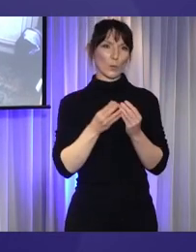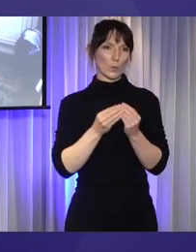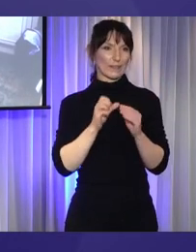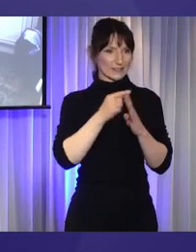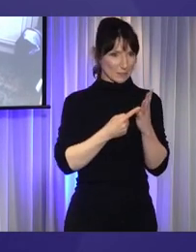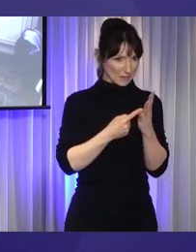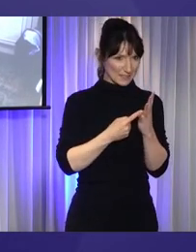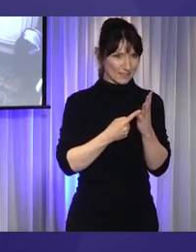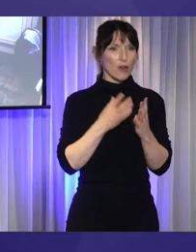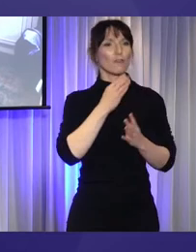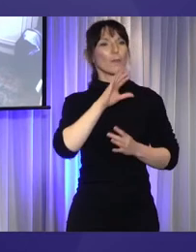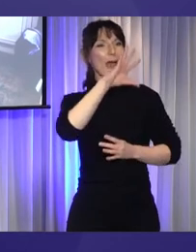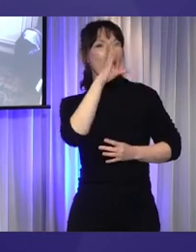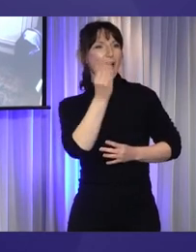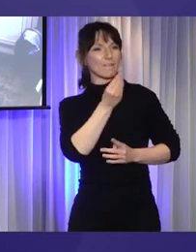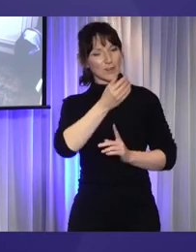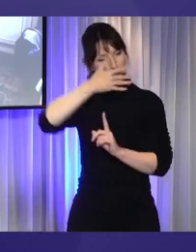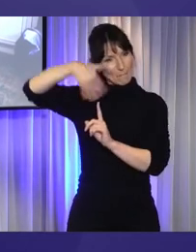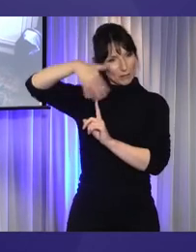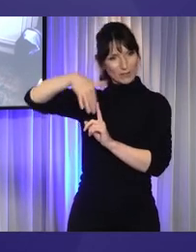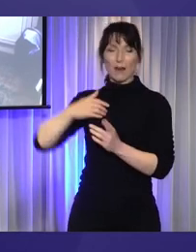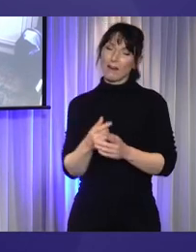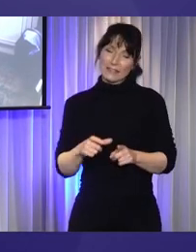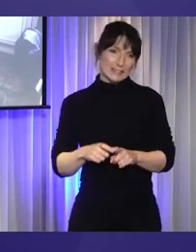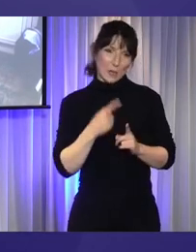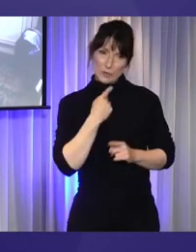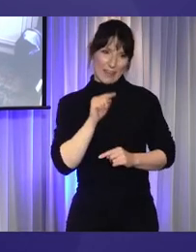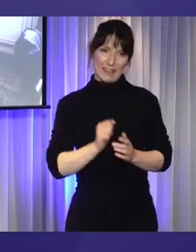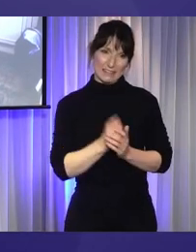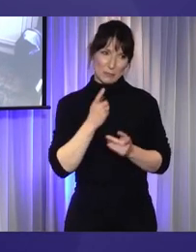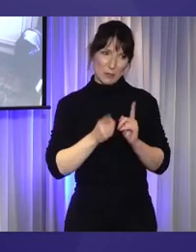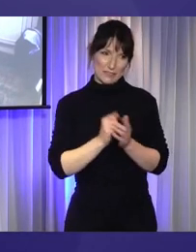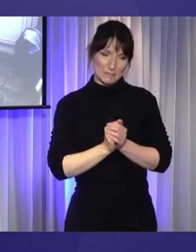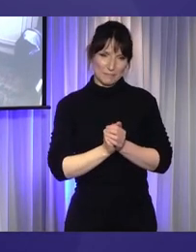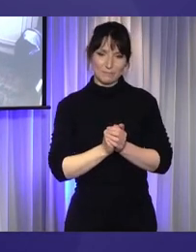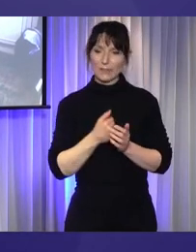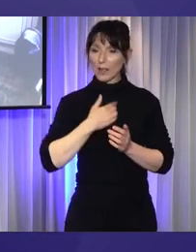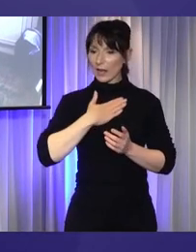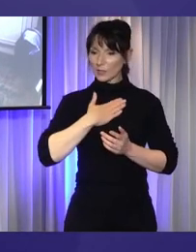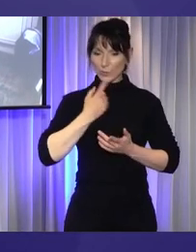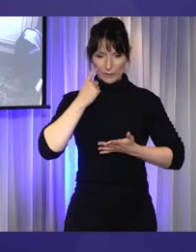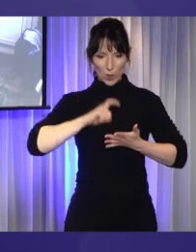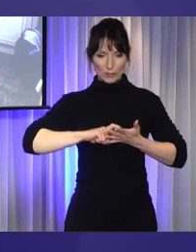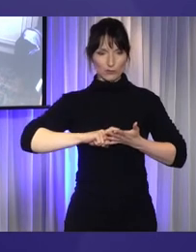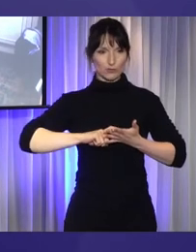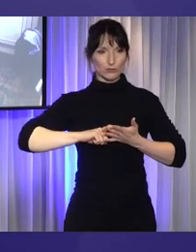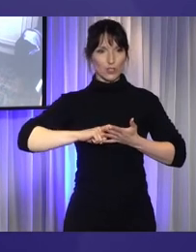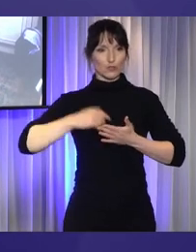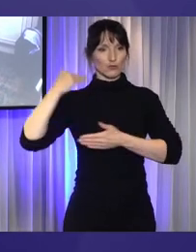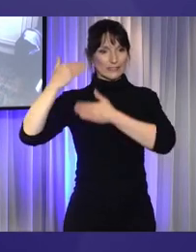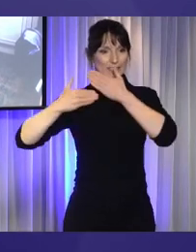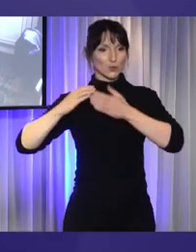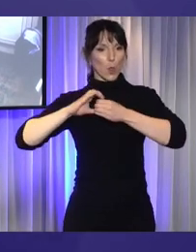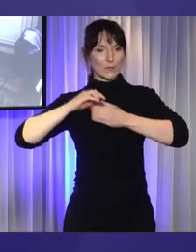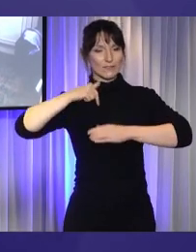Sorry, it's really hard to say that sometimes. I would like to acknowledge the traditional custodians of this land, the Ngunnawal